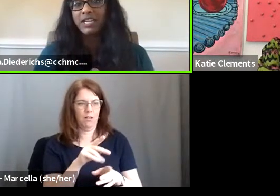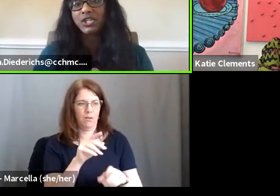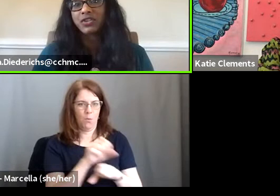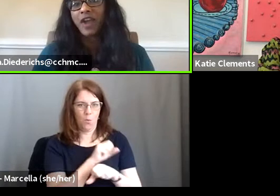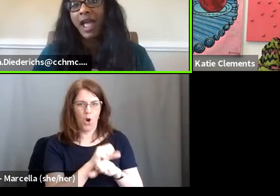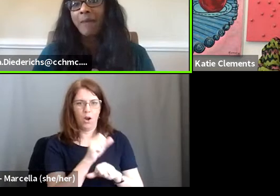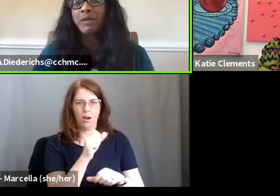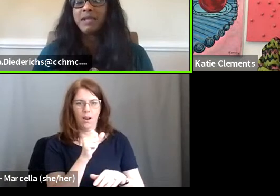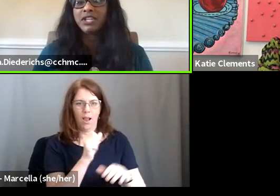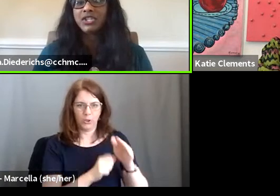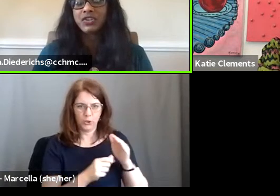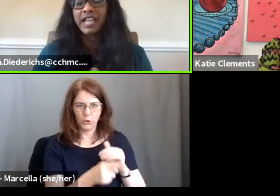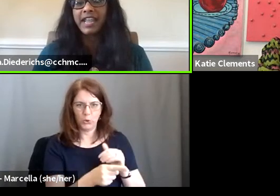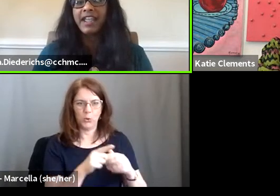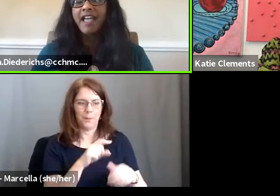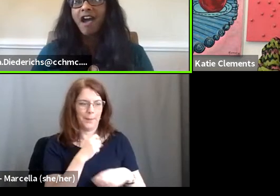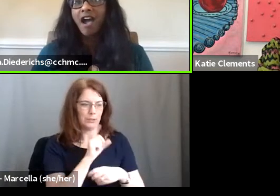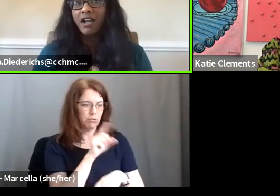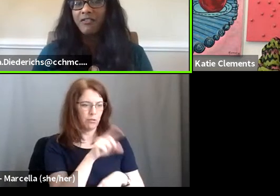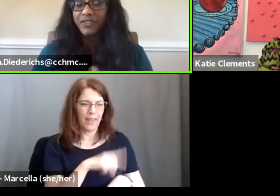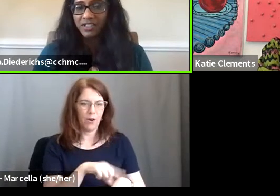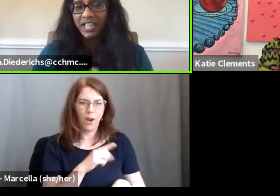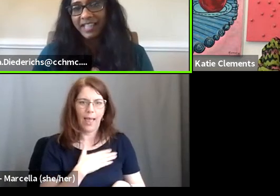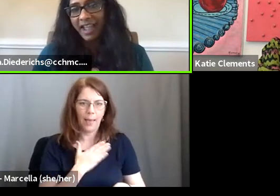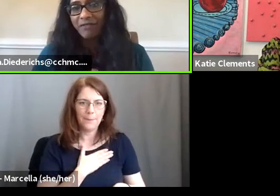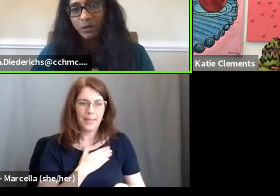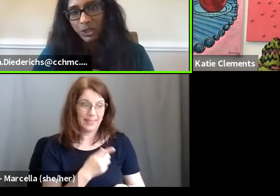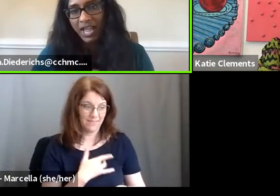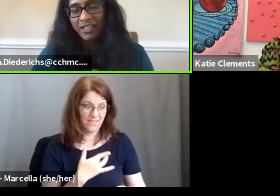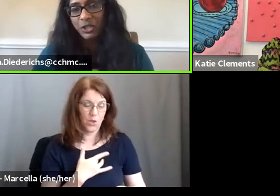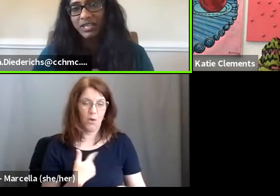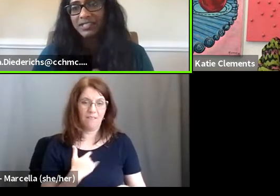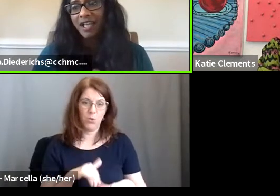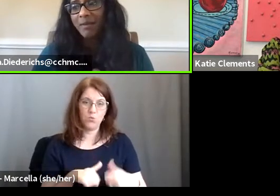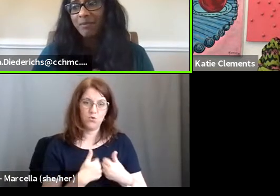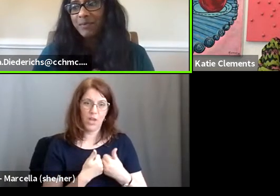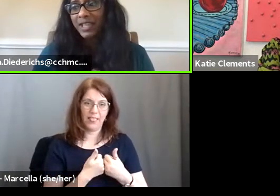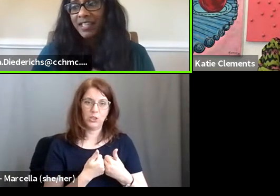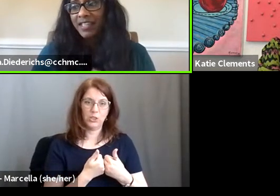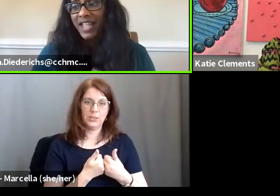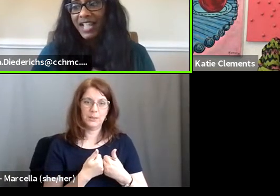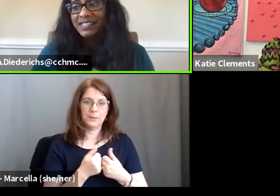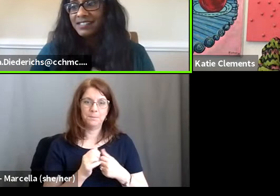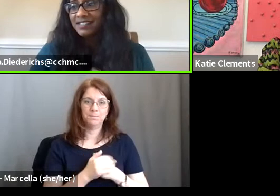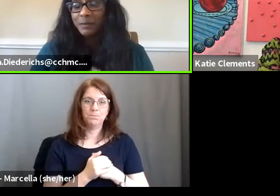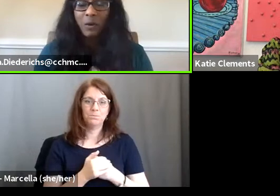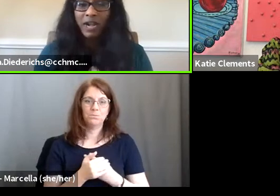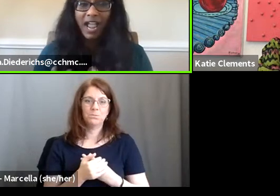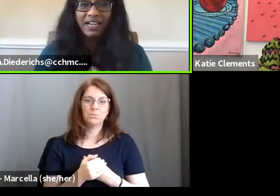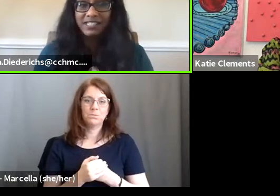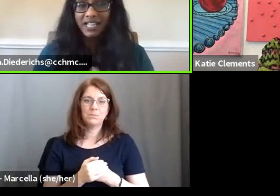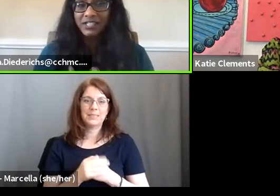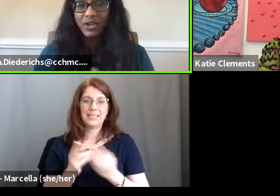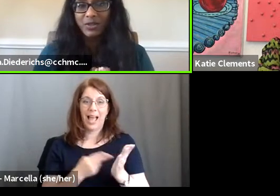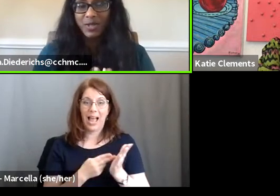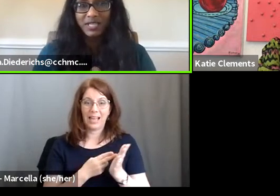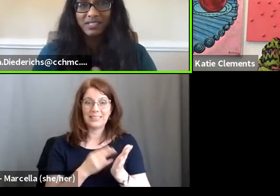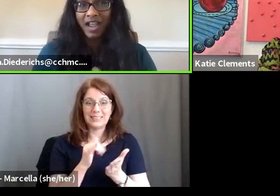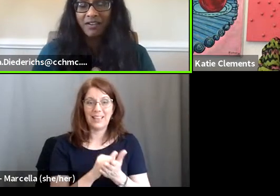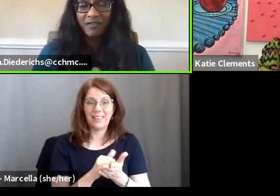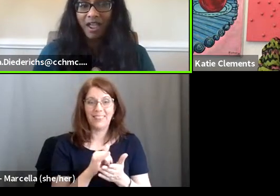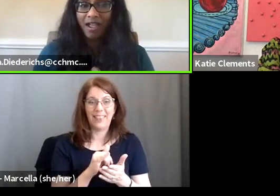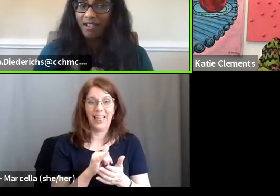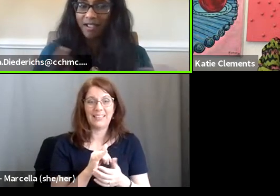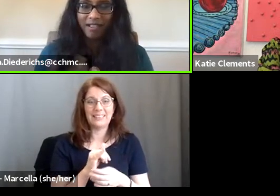under you, making sure they're happy, making sure they, uh, feel like they have those challenges. Um, that's to be quite honest, that's a,